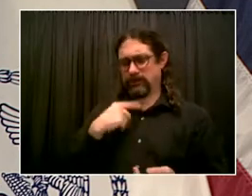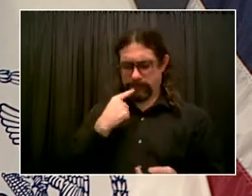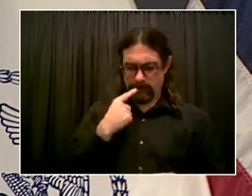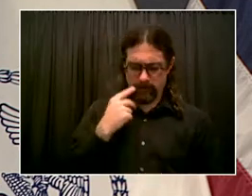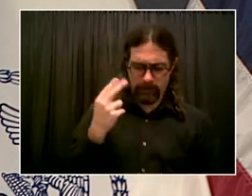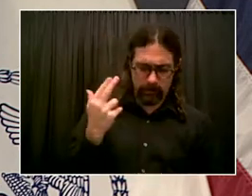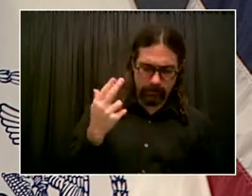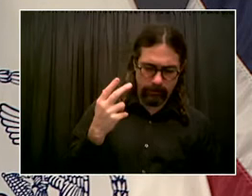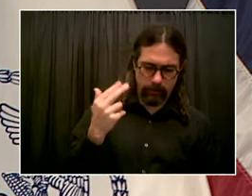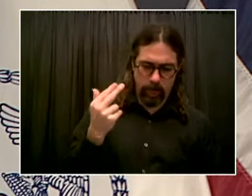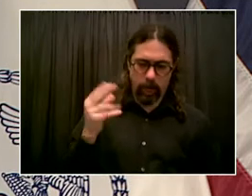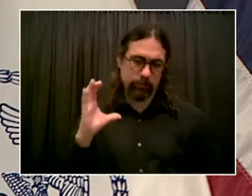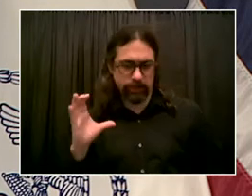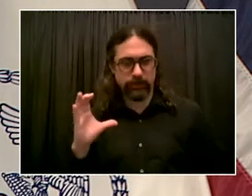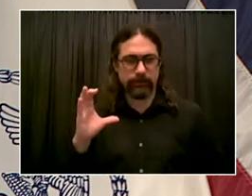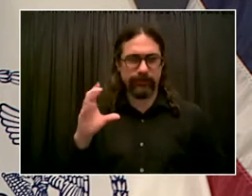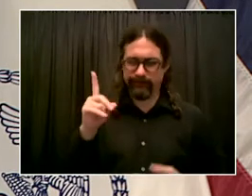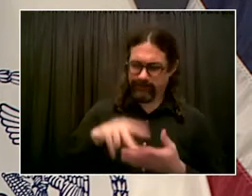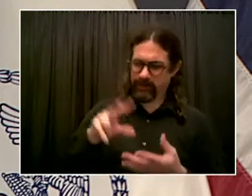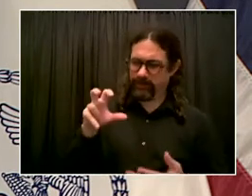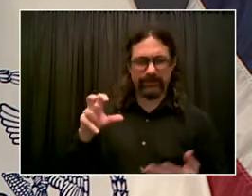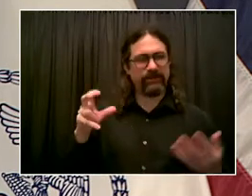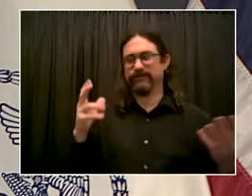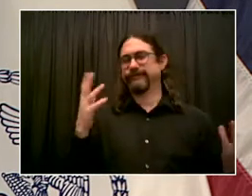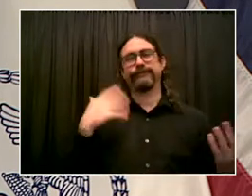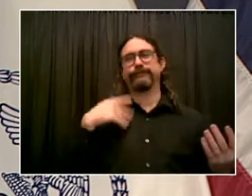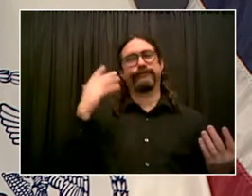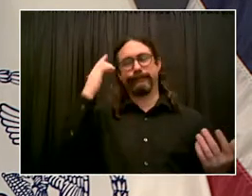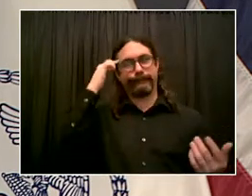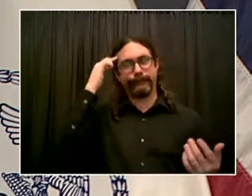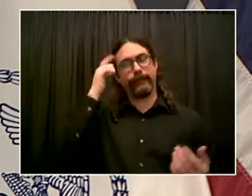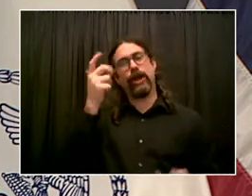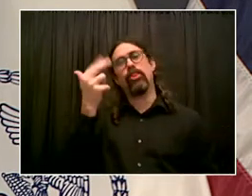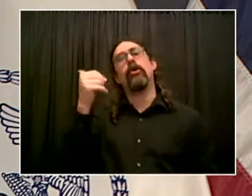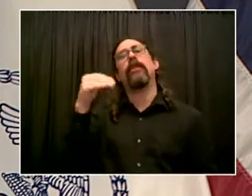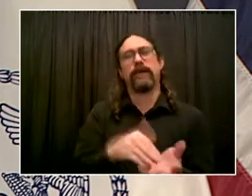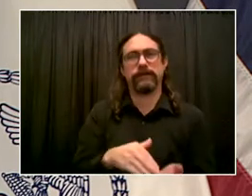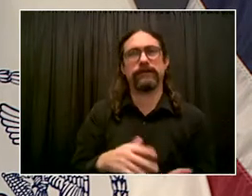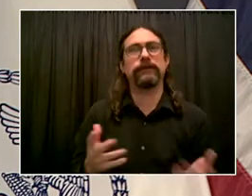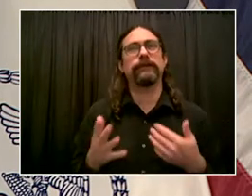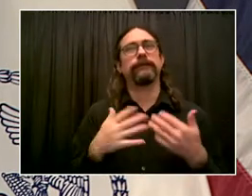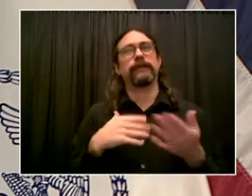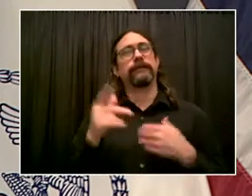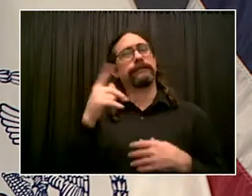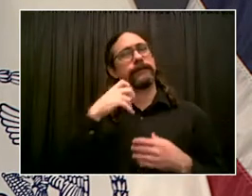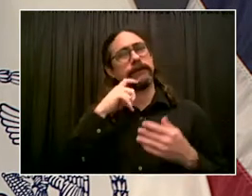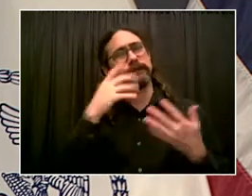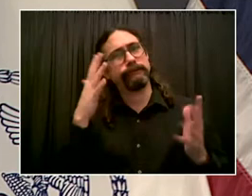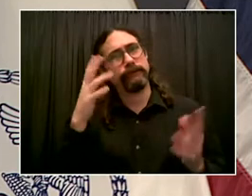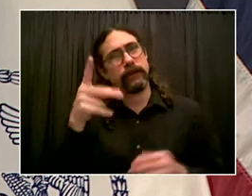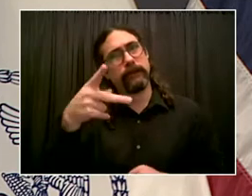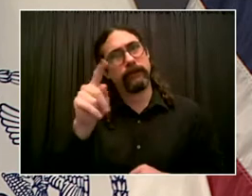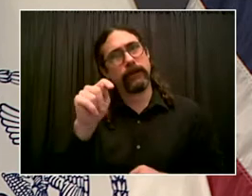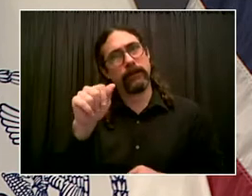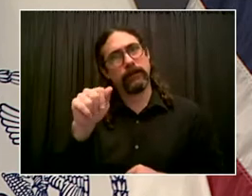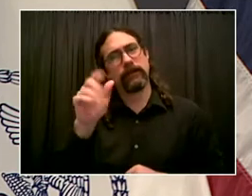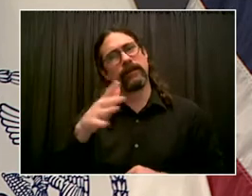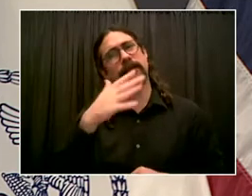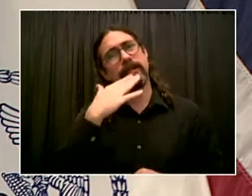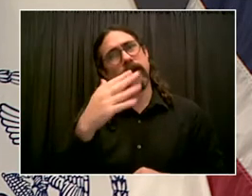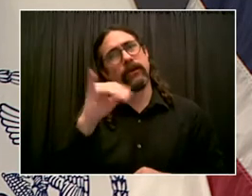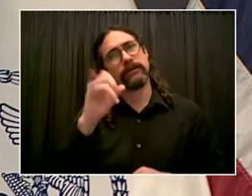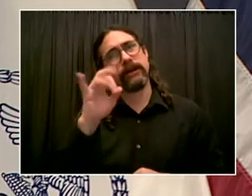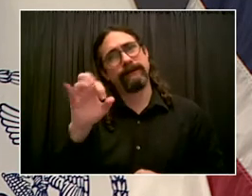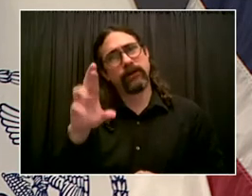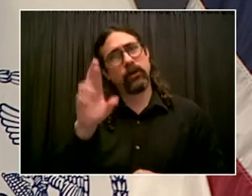And, you know, Jennifer, I would love it if you could just tell people, how easy has this been to do? Because I want to encourage PTAs and all other types of